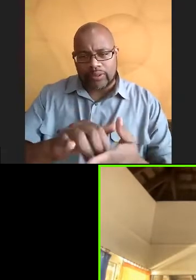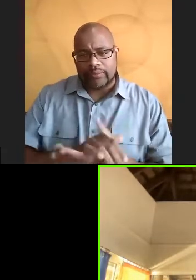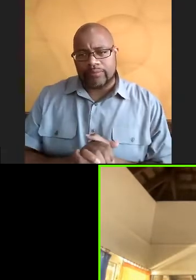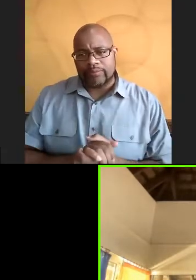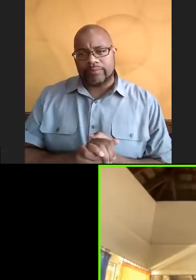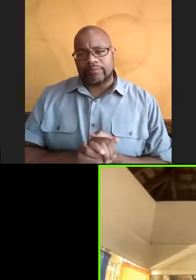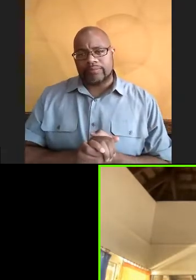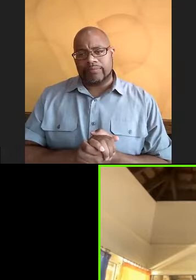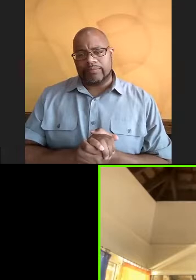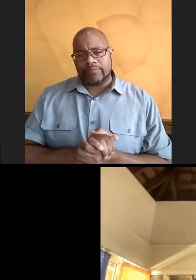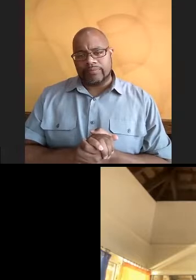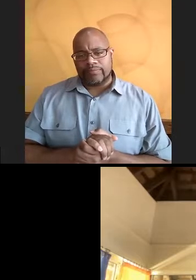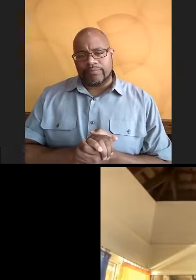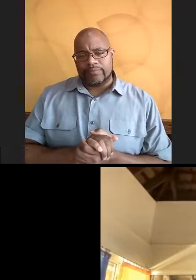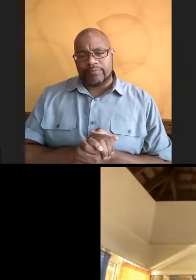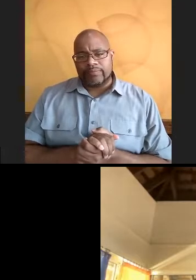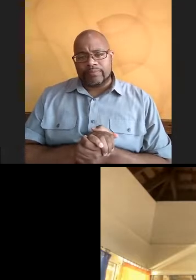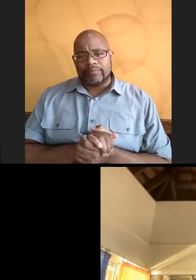Yeah.